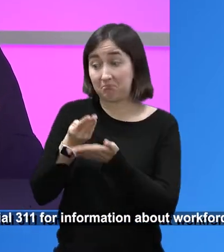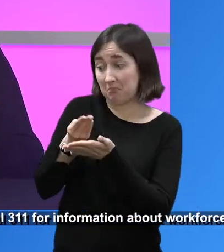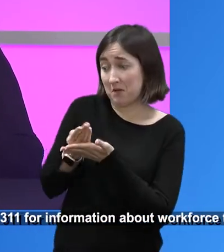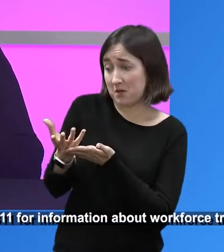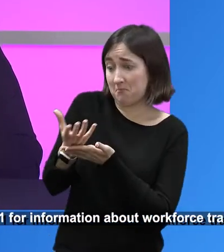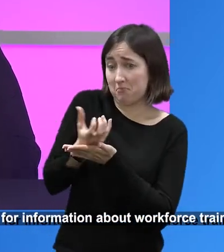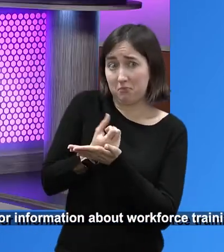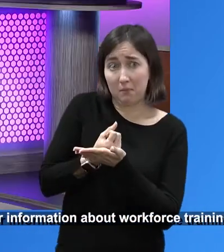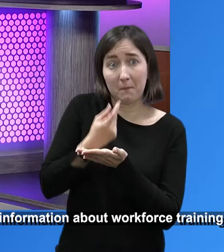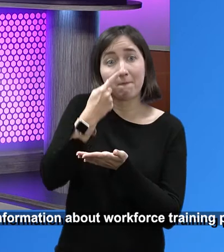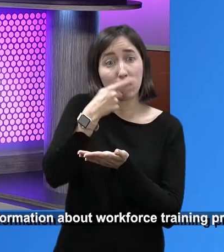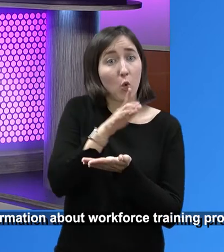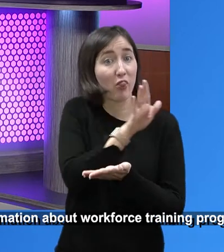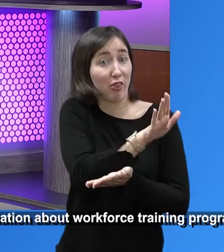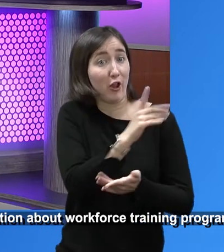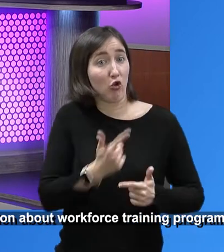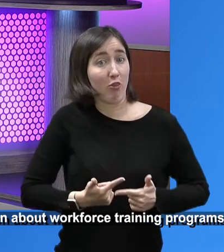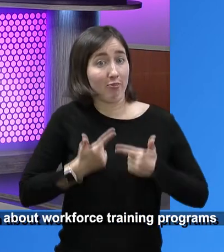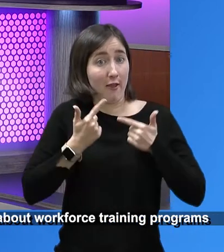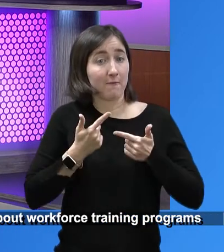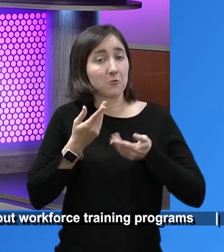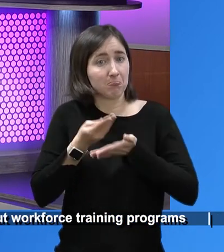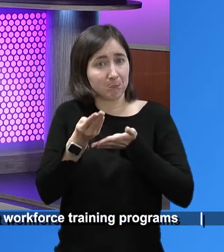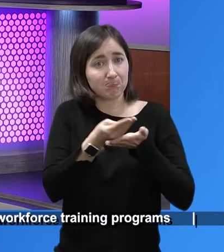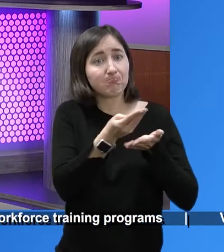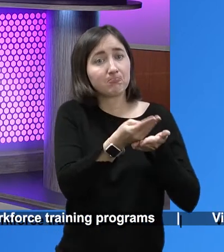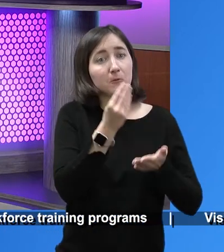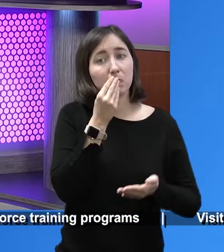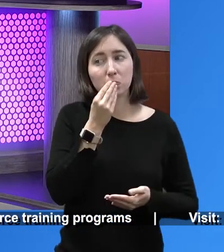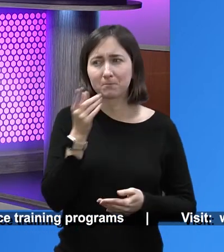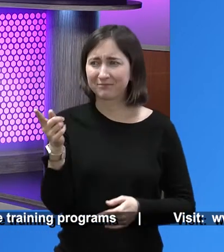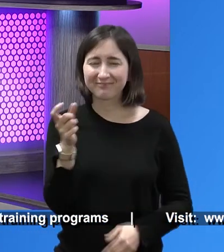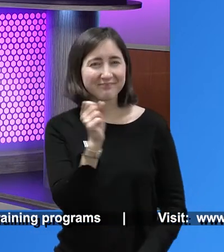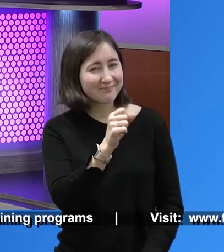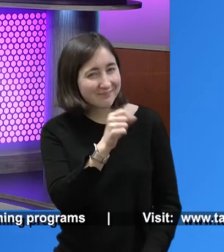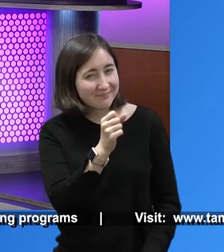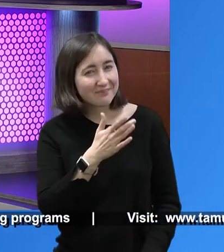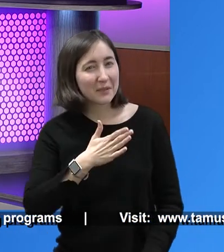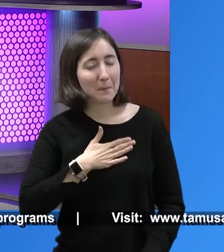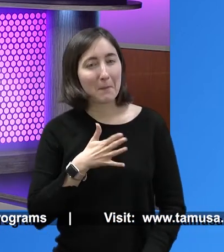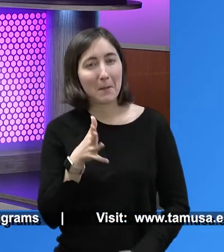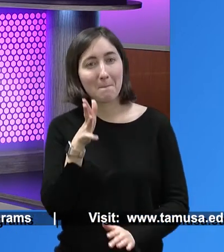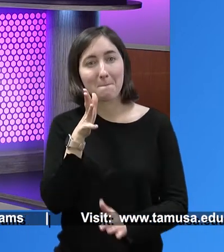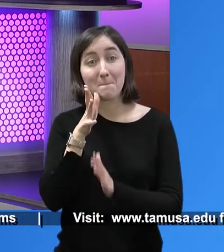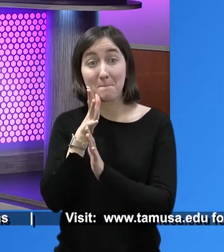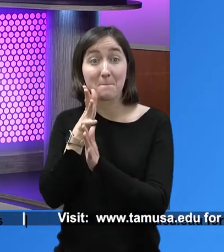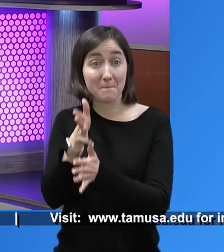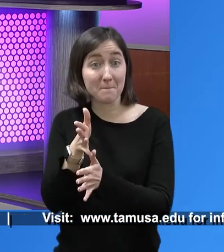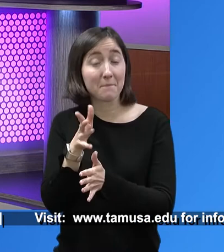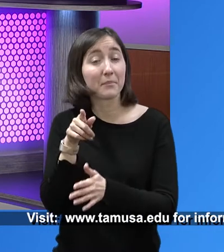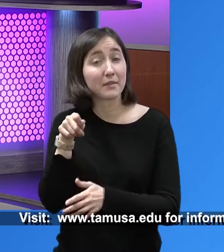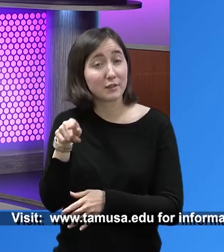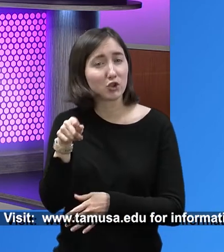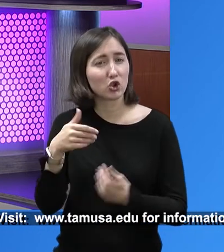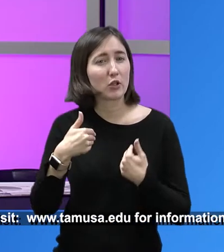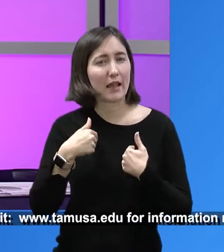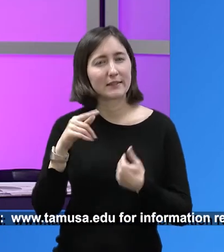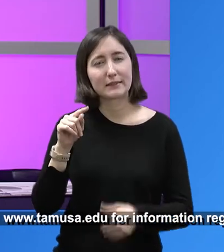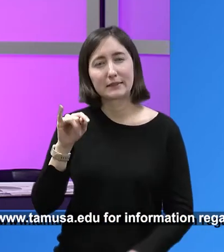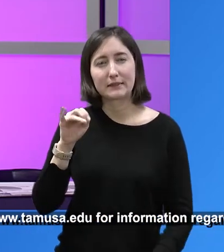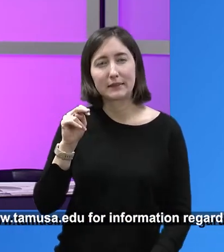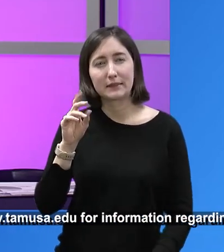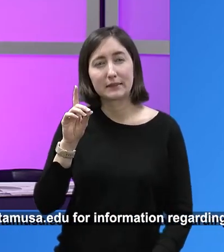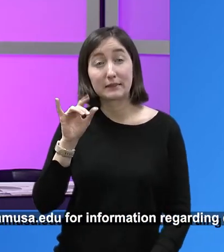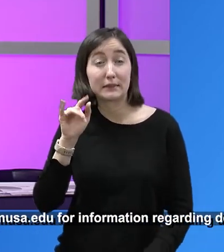themselves. Sure. Yeah. You know, my mother's mother had a tiendita in Laredo, Texas. And so a similar experience. There was a